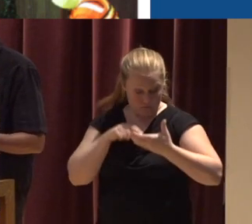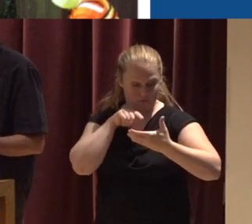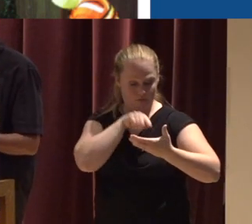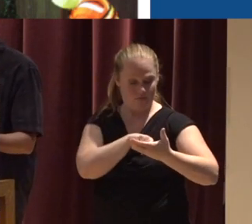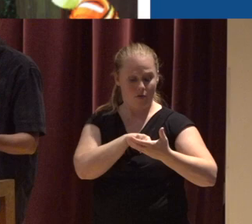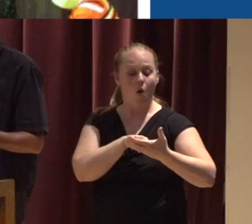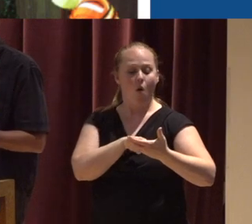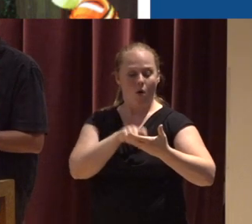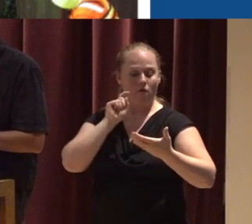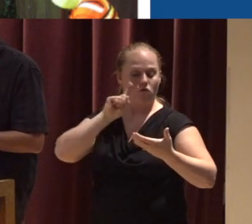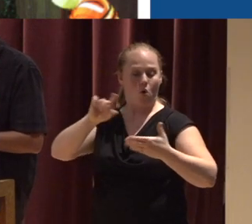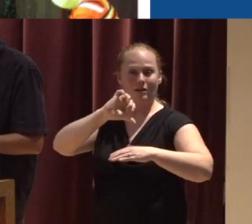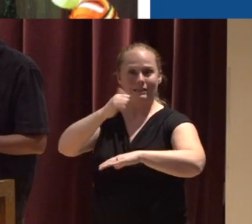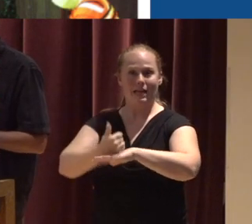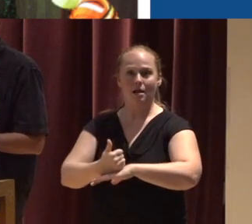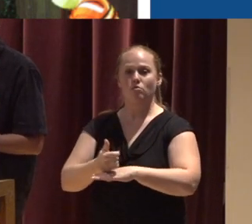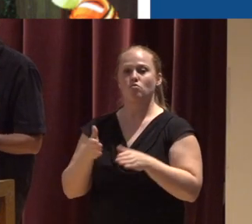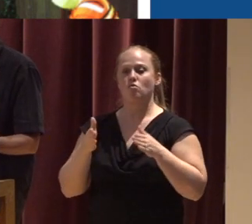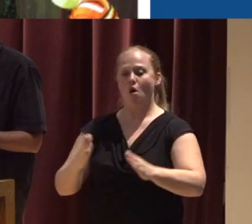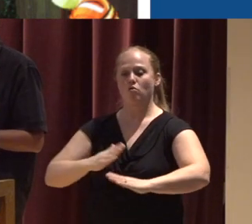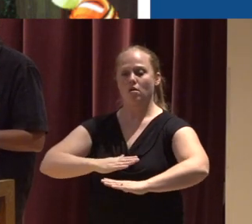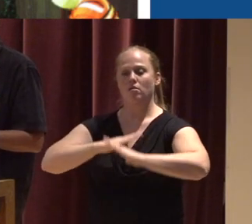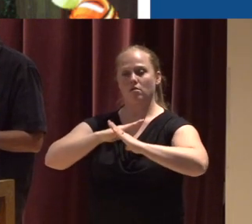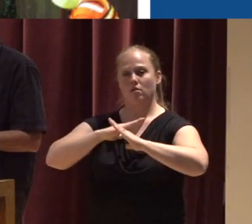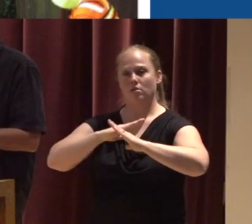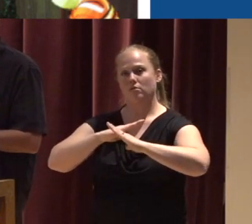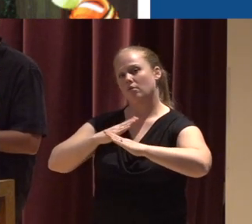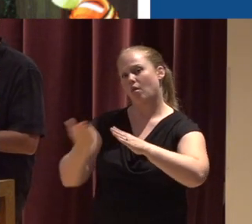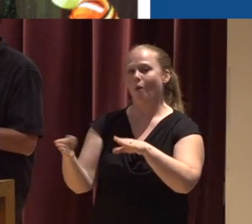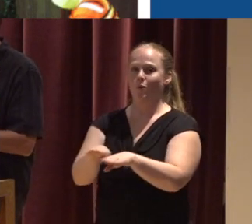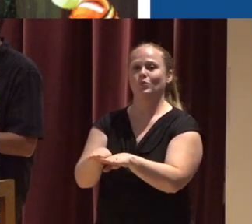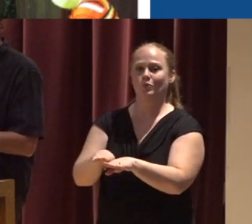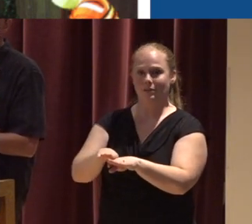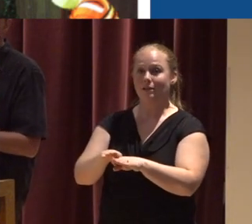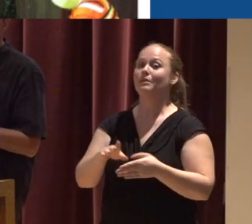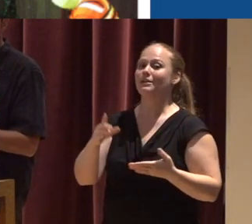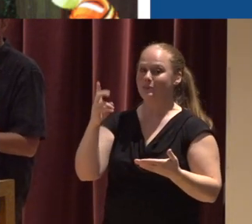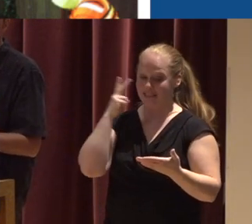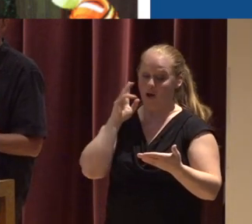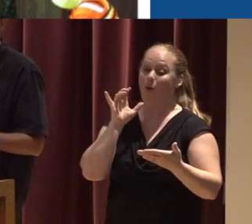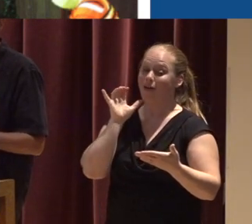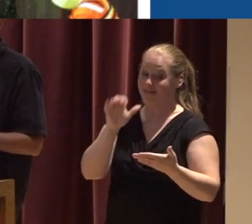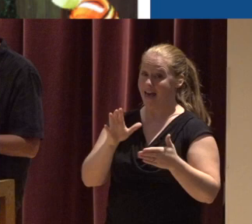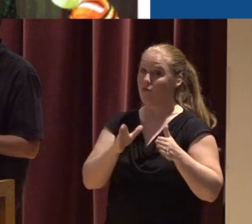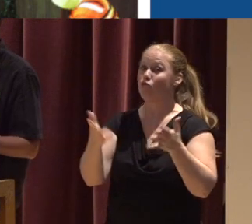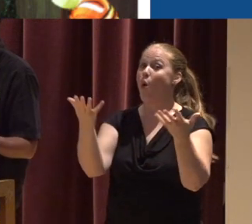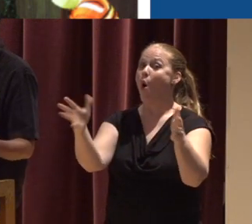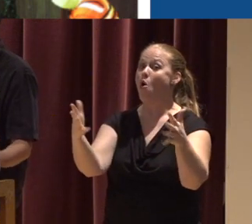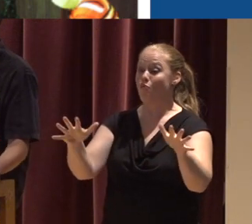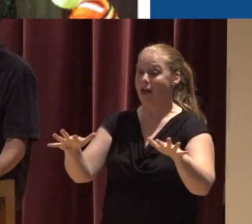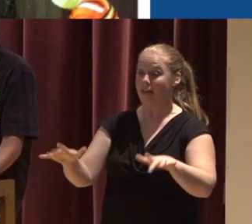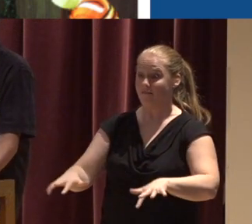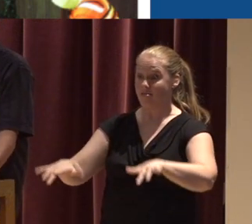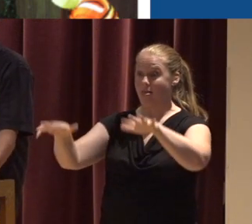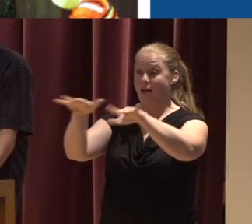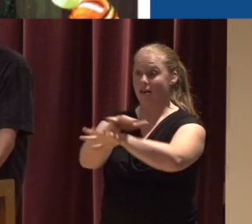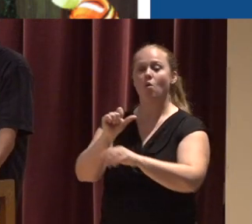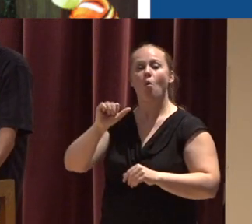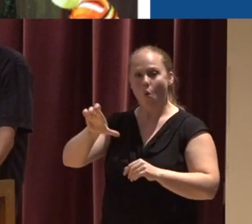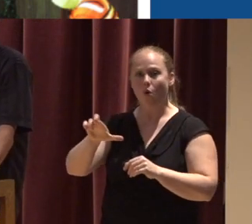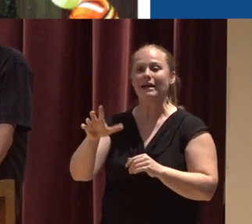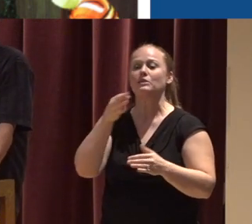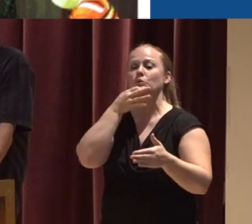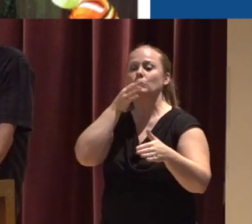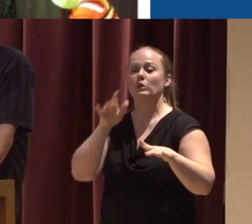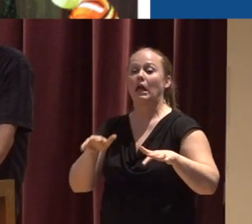go out and set up road closures Because we know that road is either about to be flooded Or is already flooding at this particular location Along